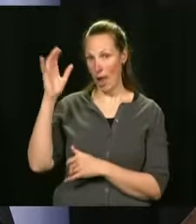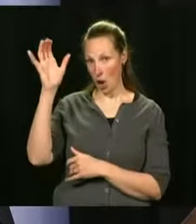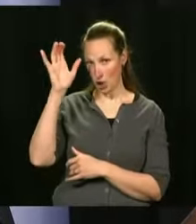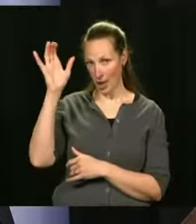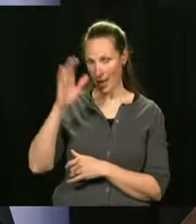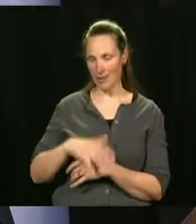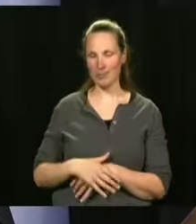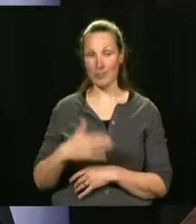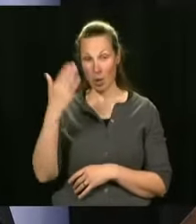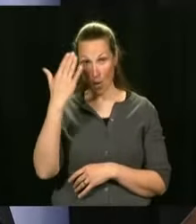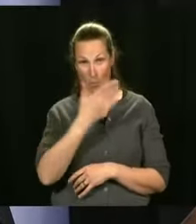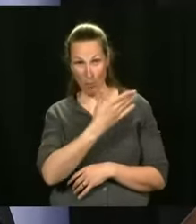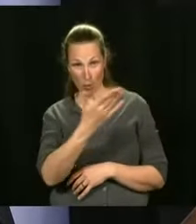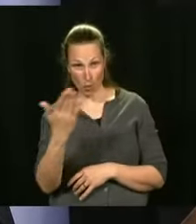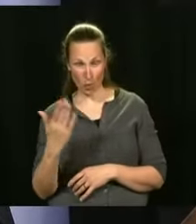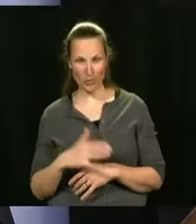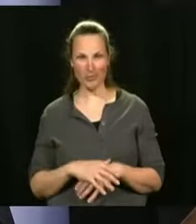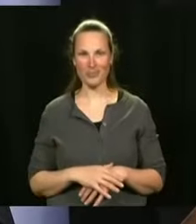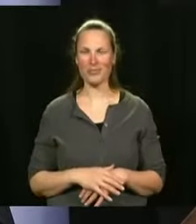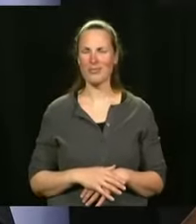We're talking about how many children?